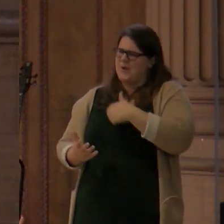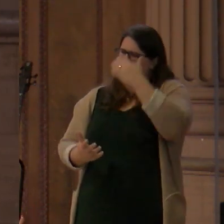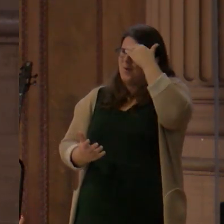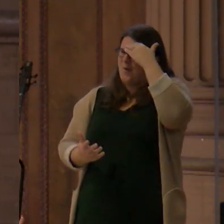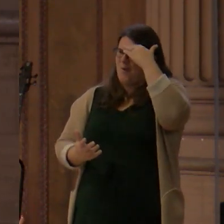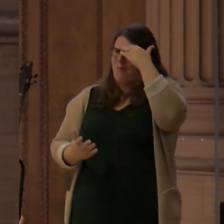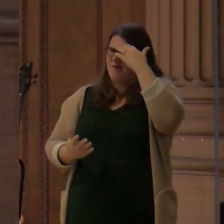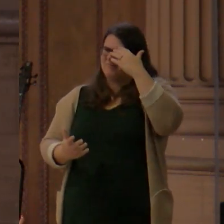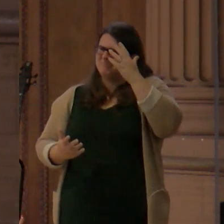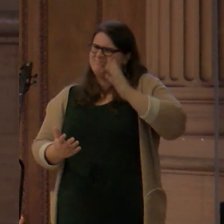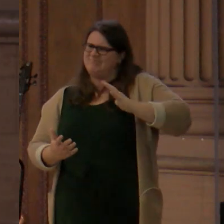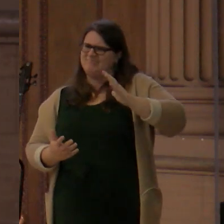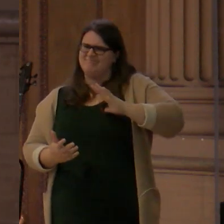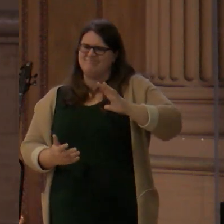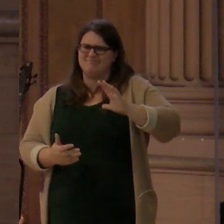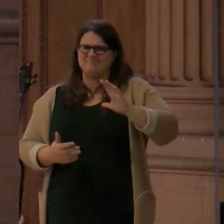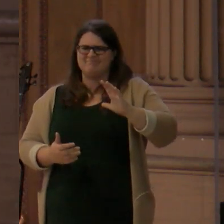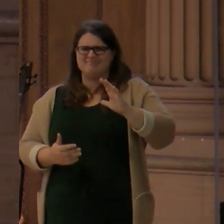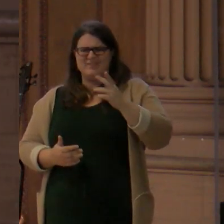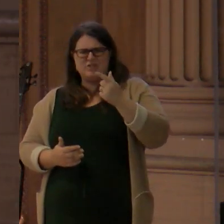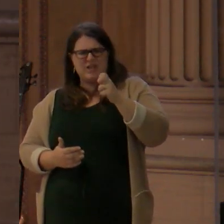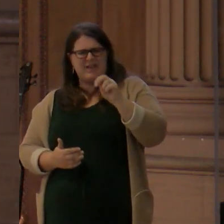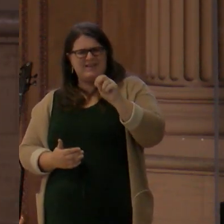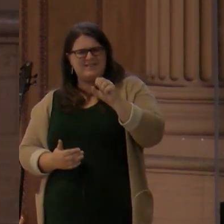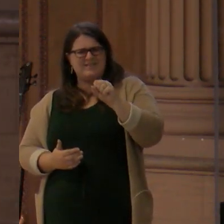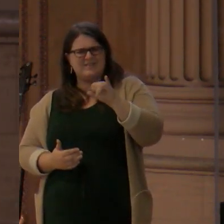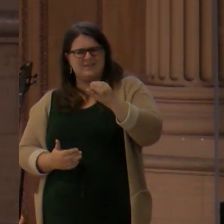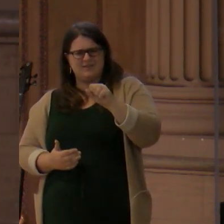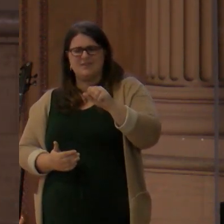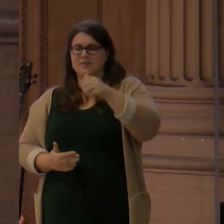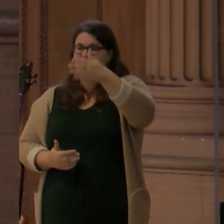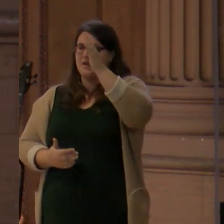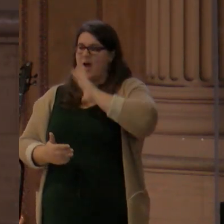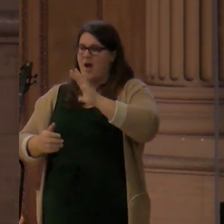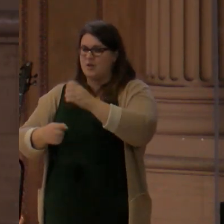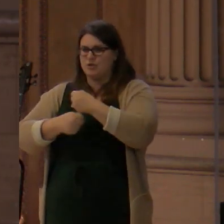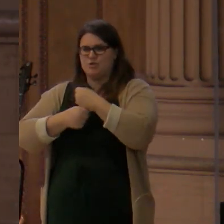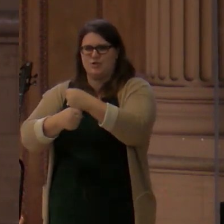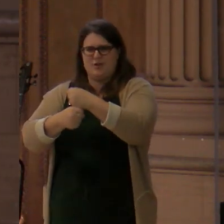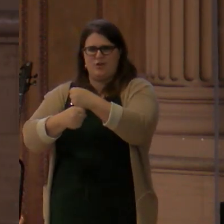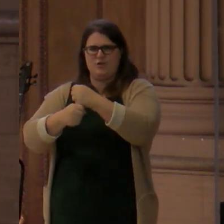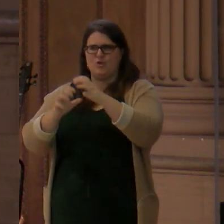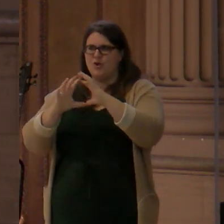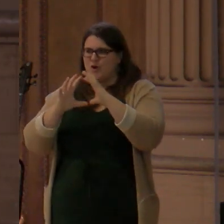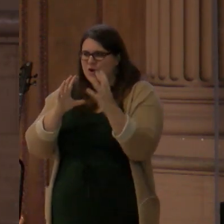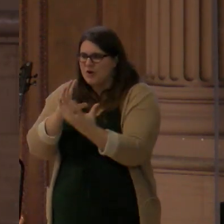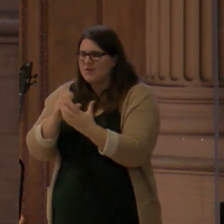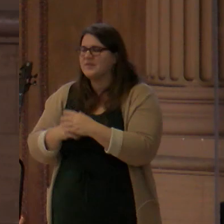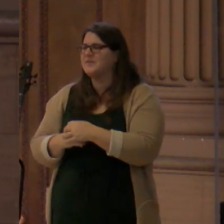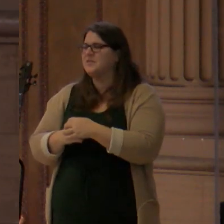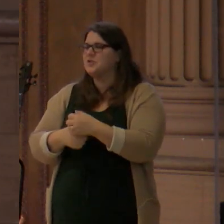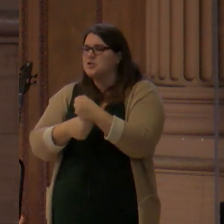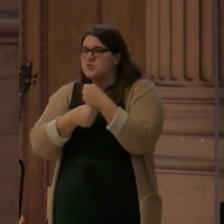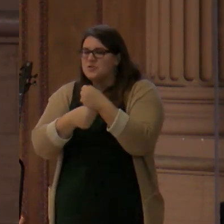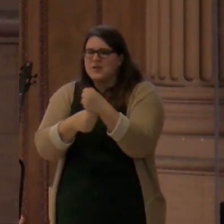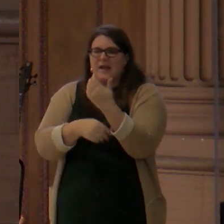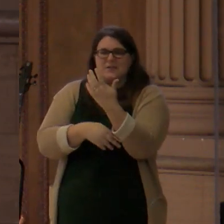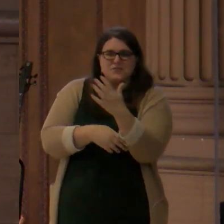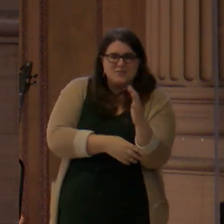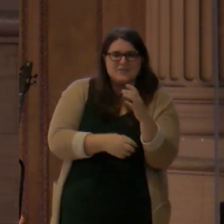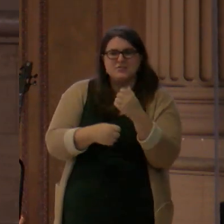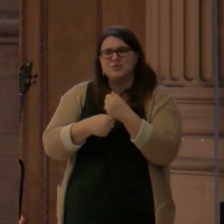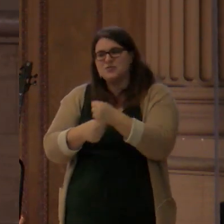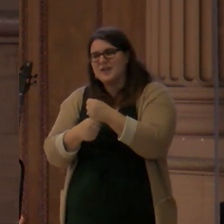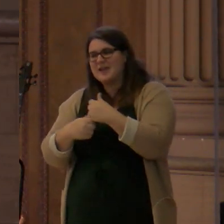the earth. He creates everything that fills the heavens and the earth. He creates the first humans, Adam and Eve, places them in the Garden of